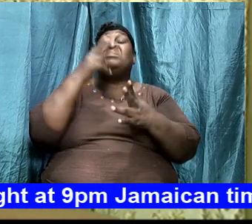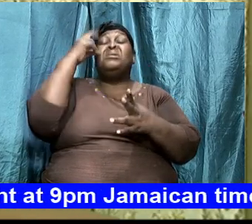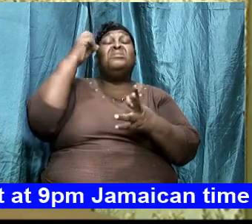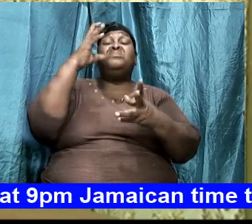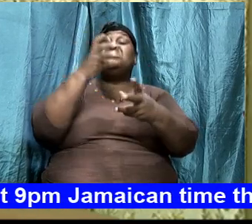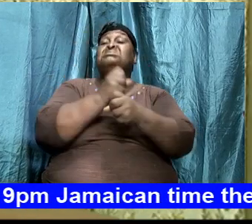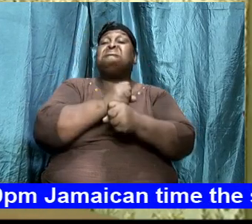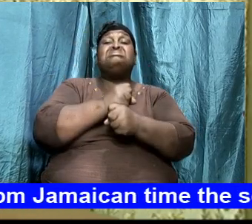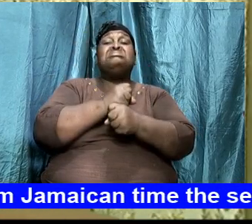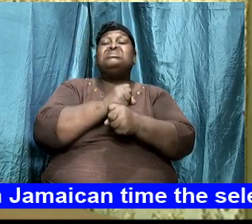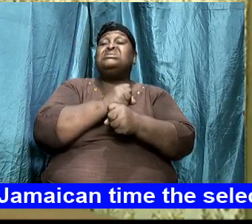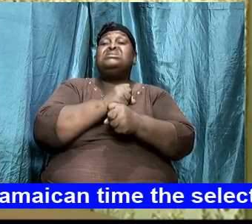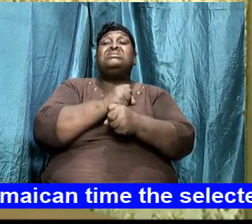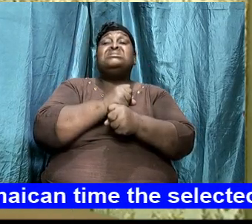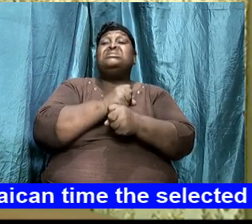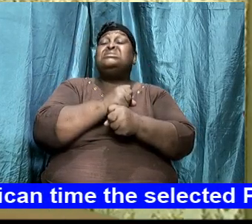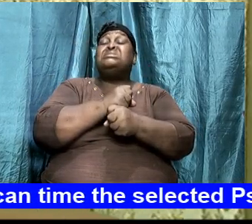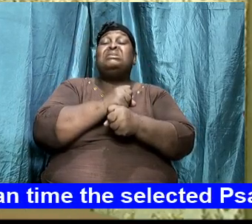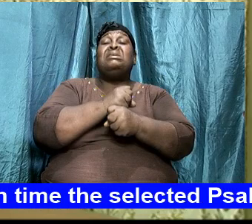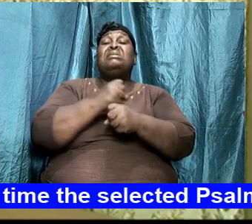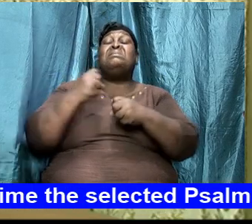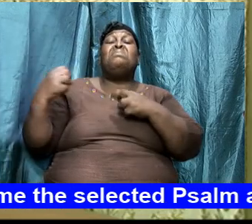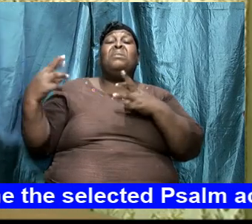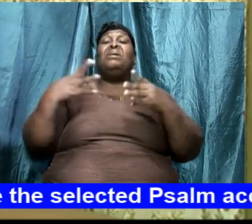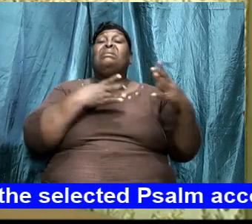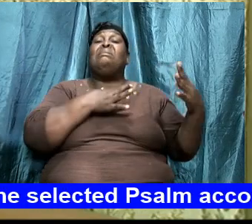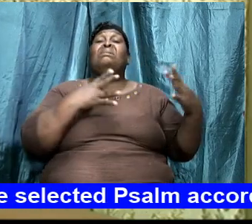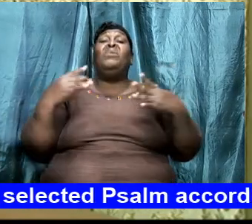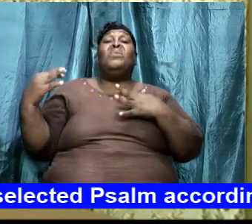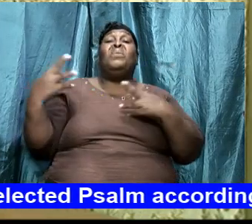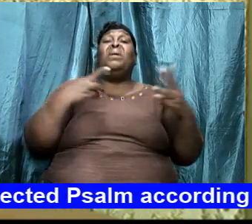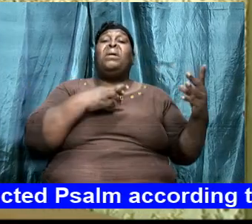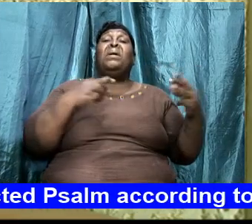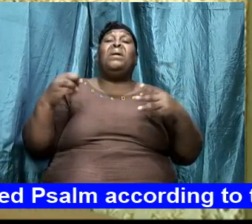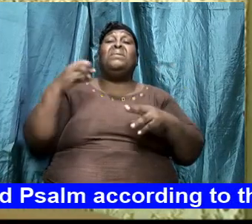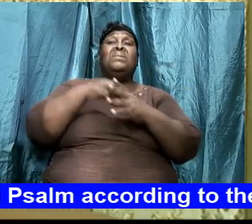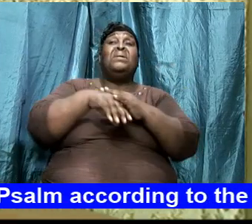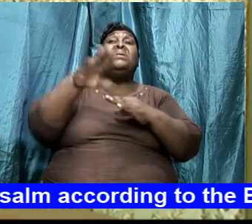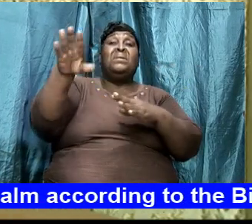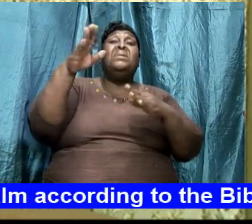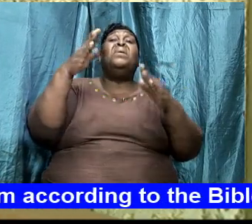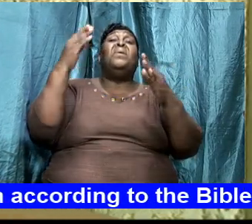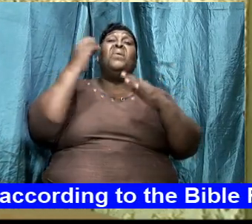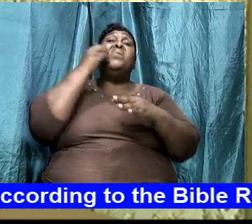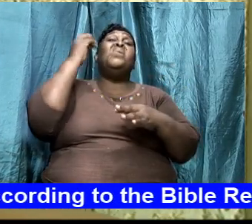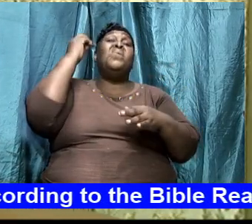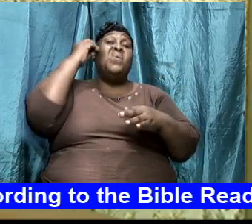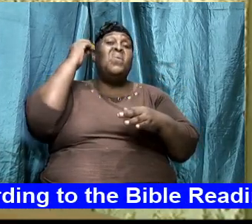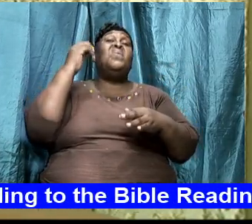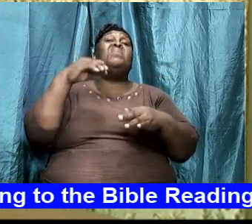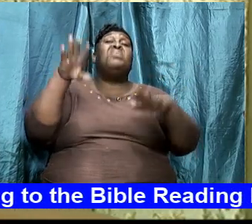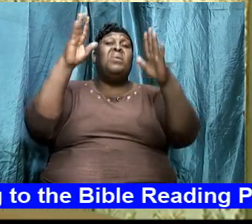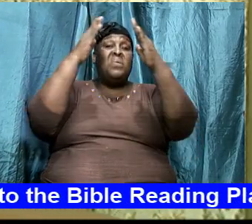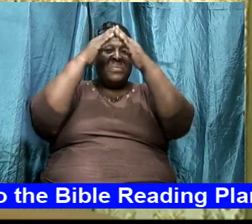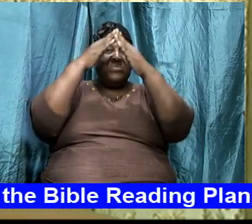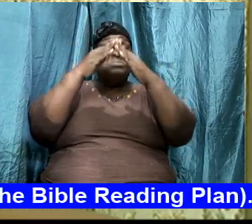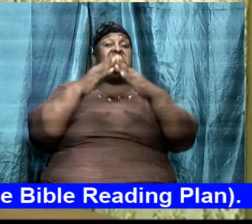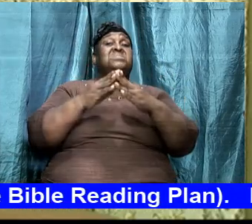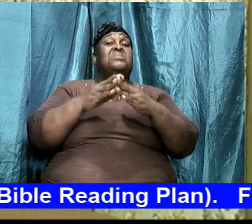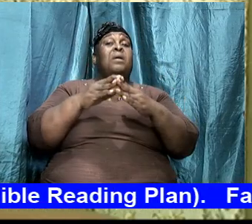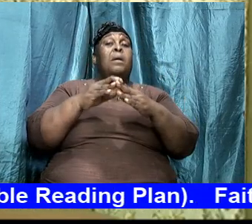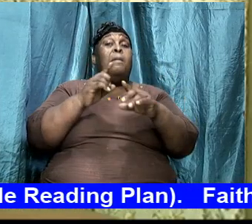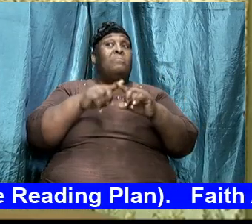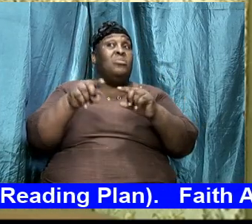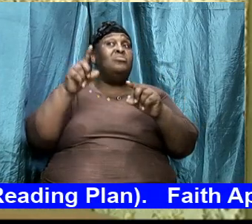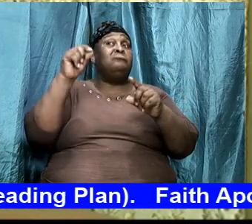battle might just be where you are but to overcome we have got to be strong in the